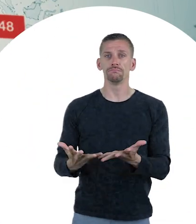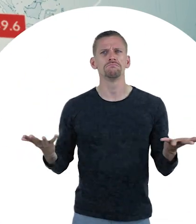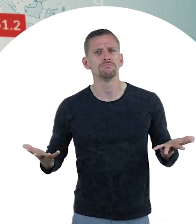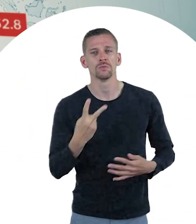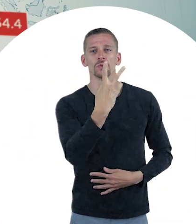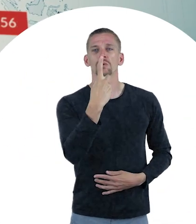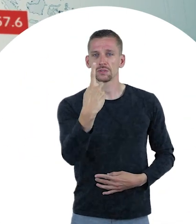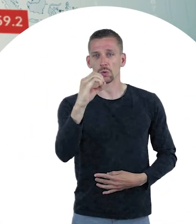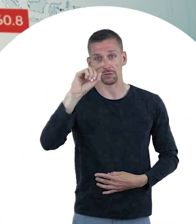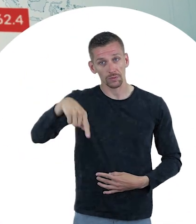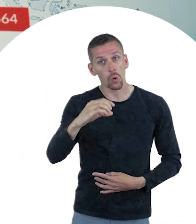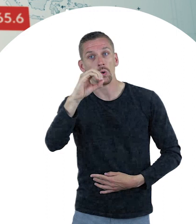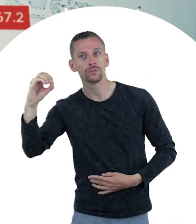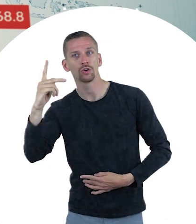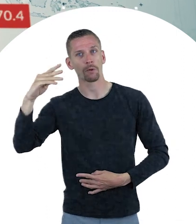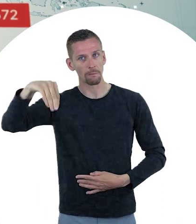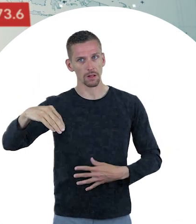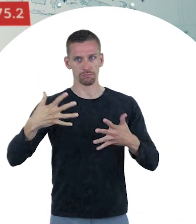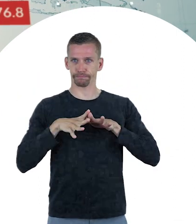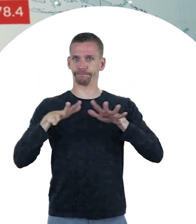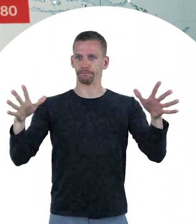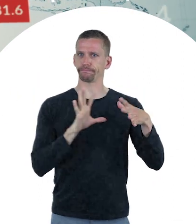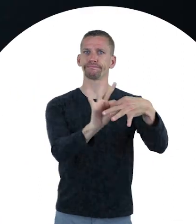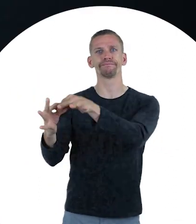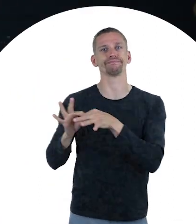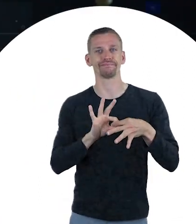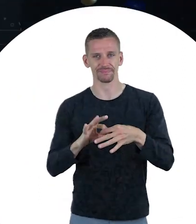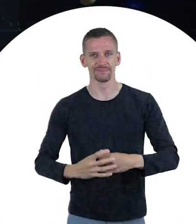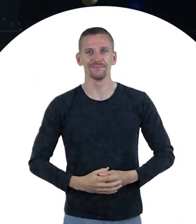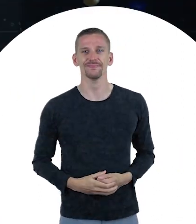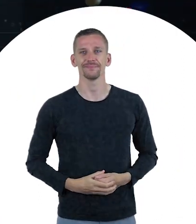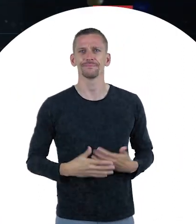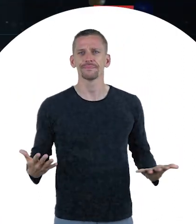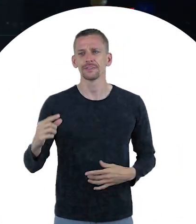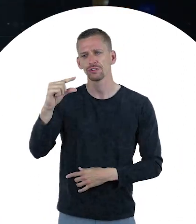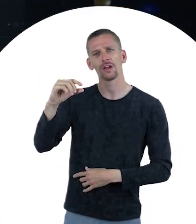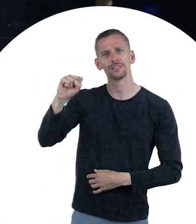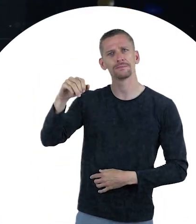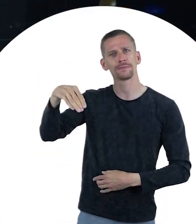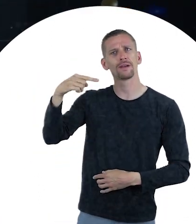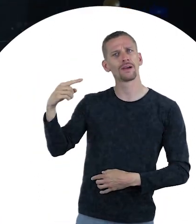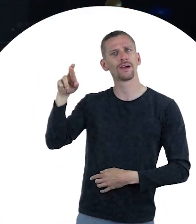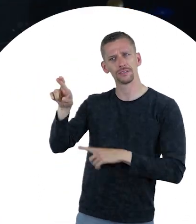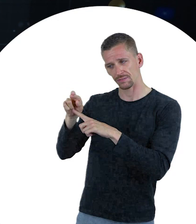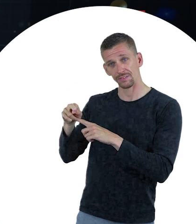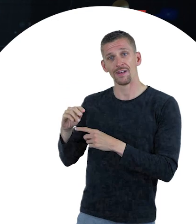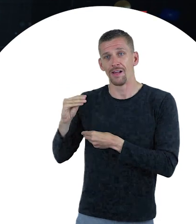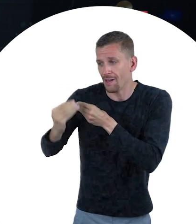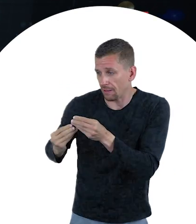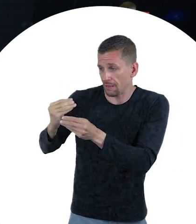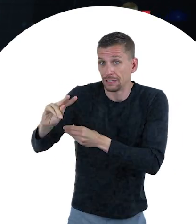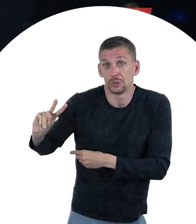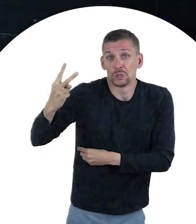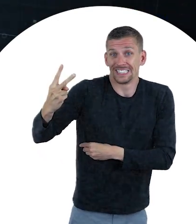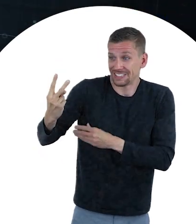in Europe and 210,000 km worldwide. However, GSMR is a second-generation